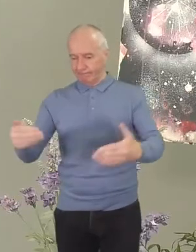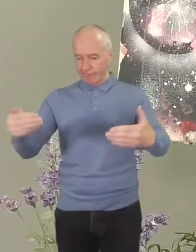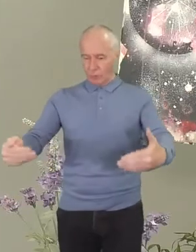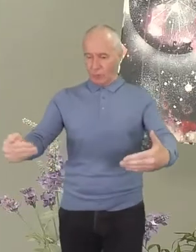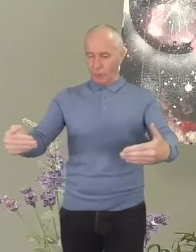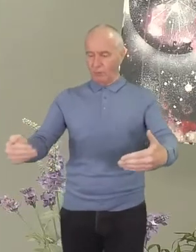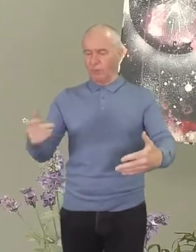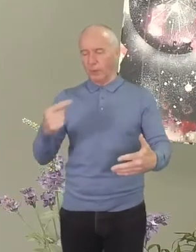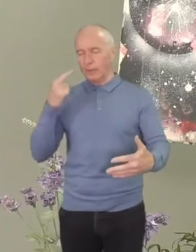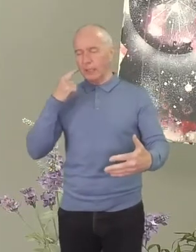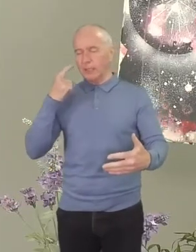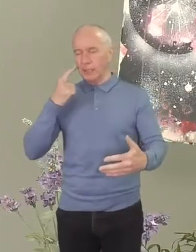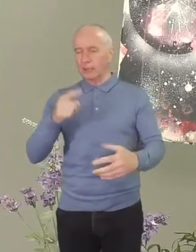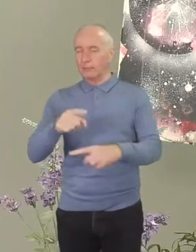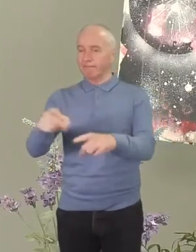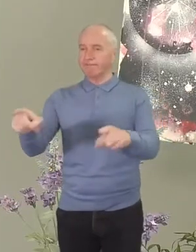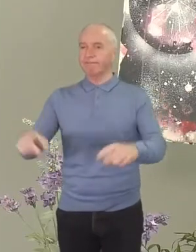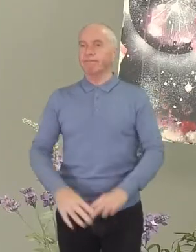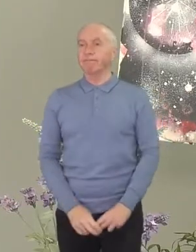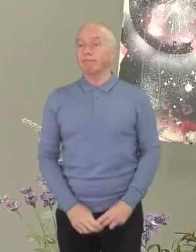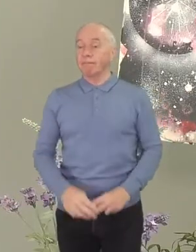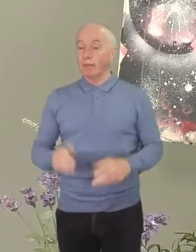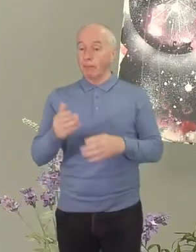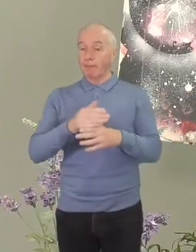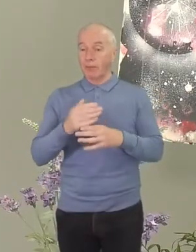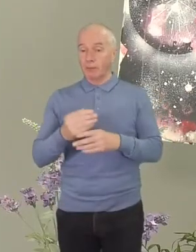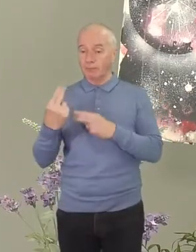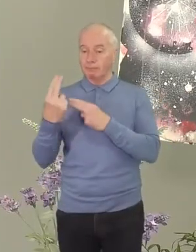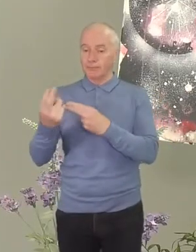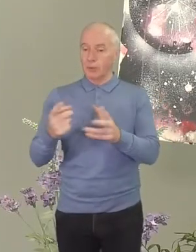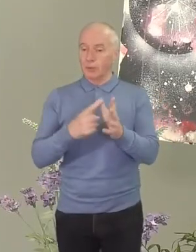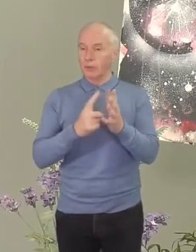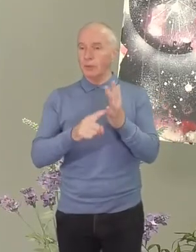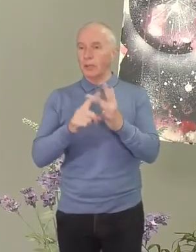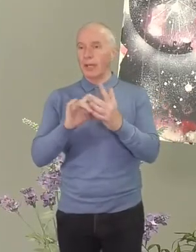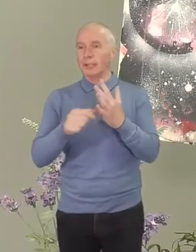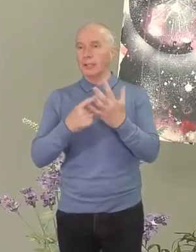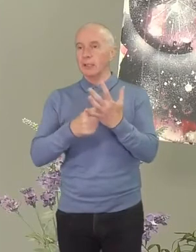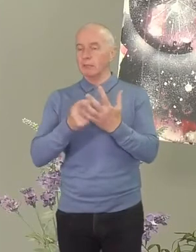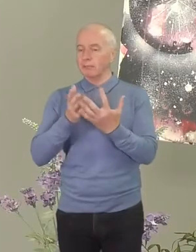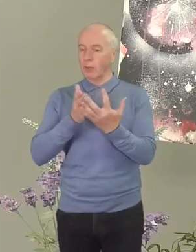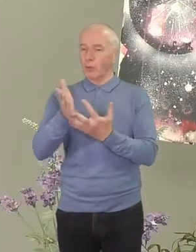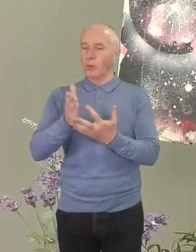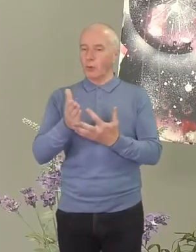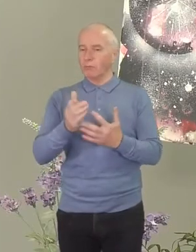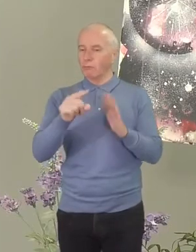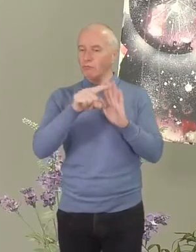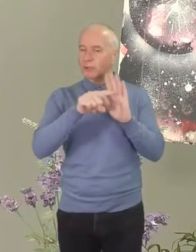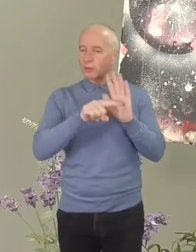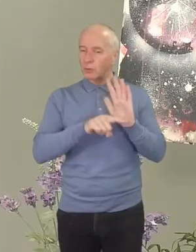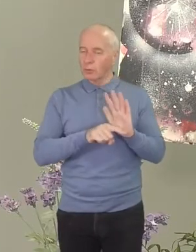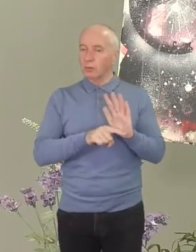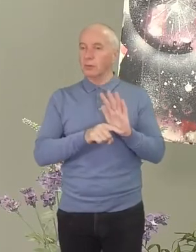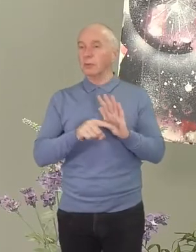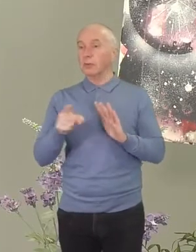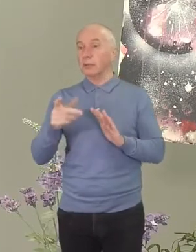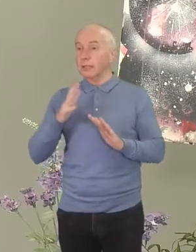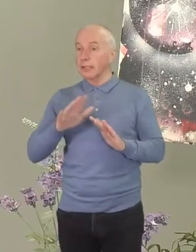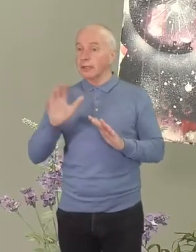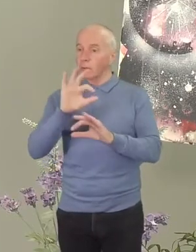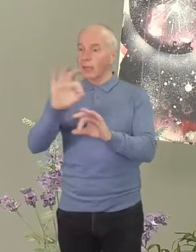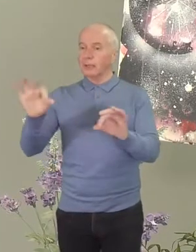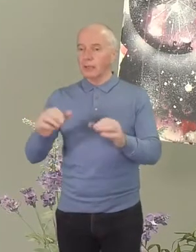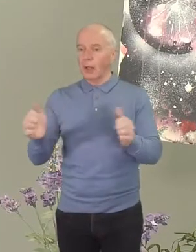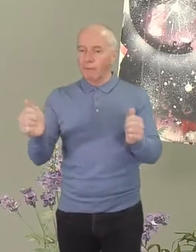Before I hand over to Alistair to take us through the bulk of our resolutions this morning, I need to ask you to affirm